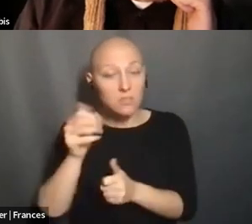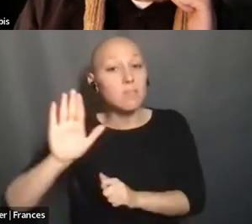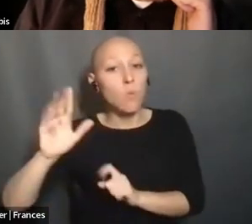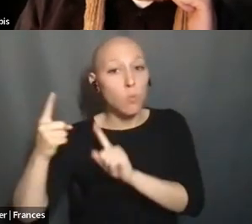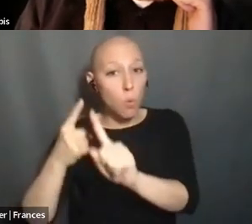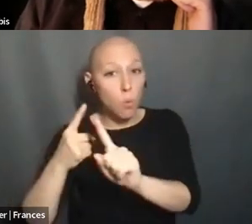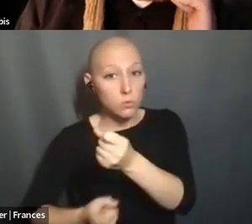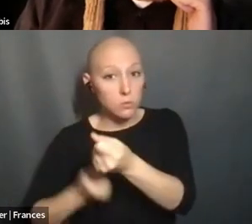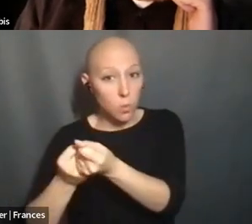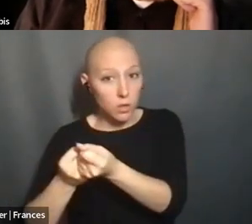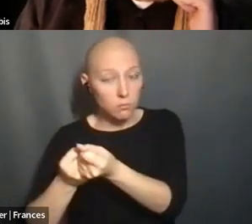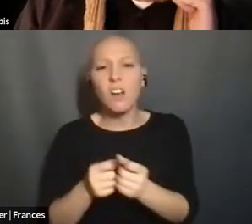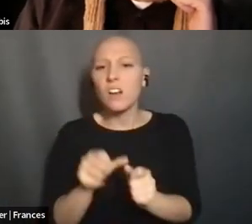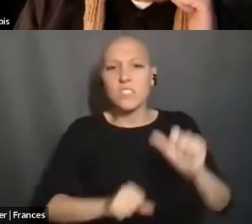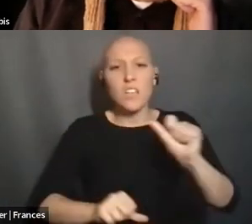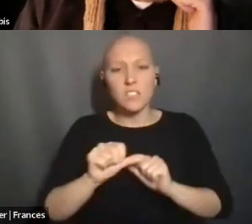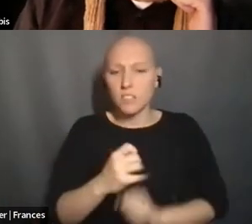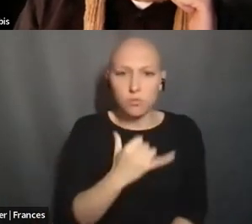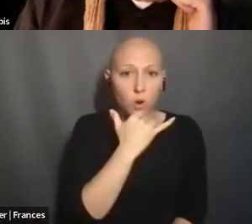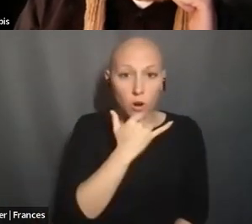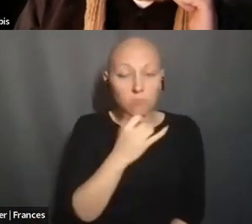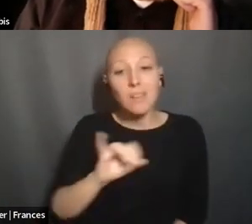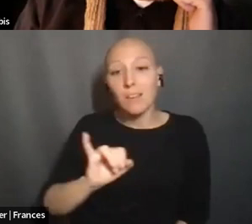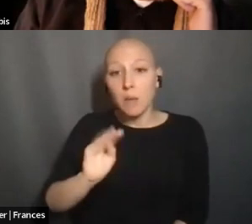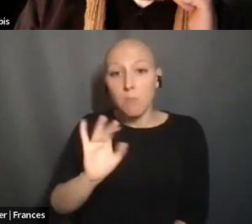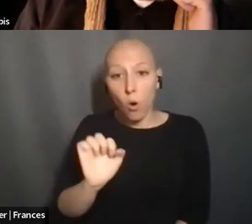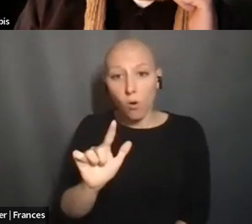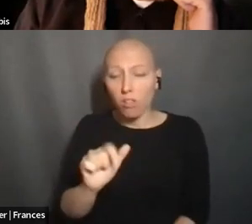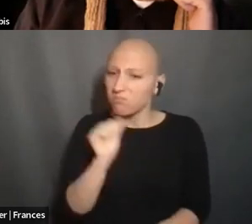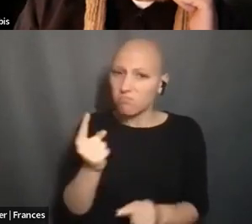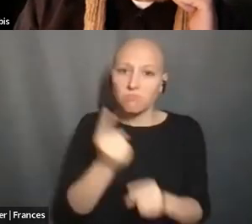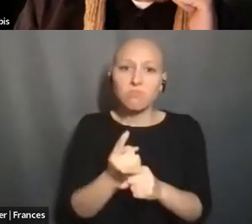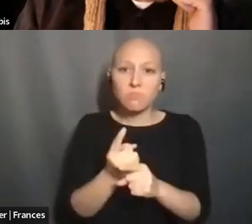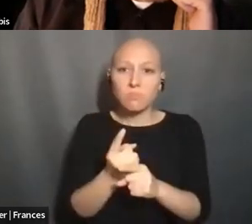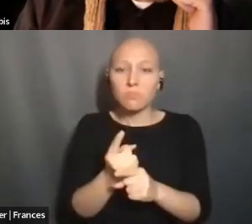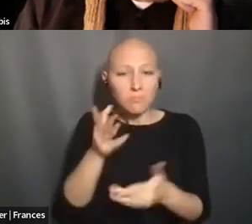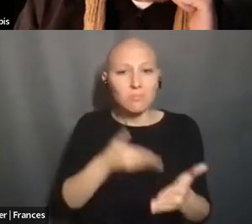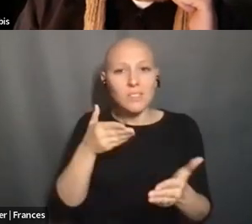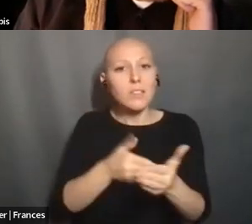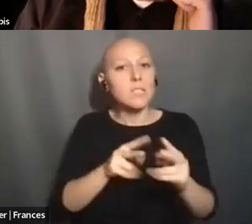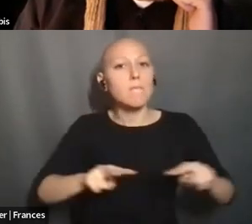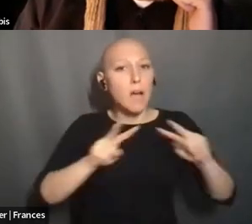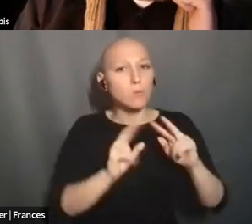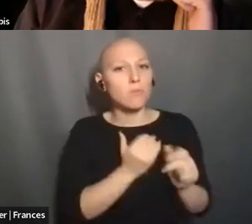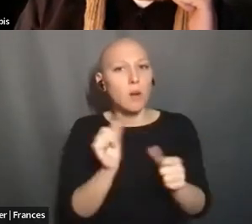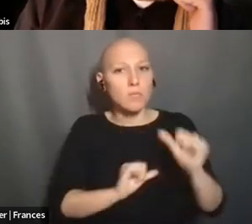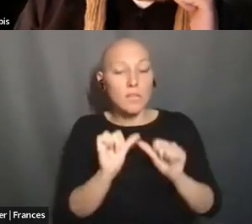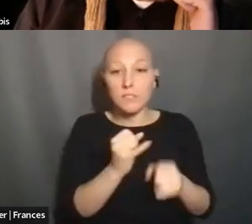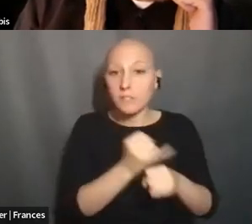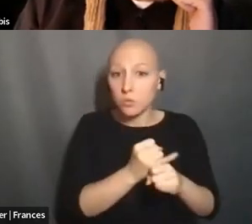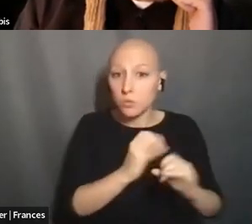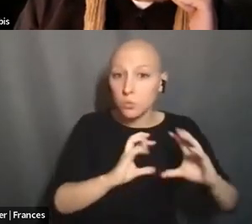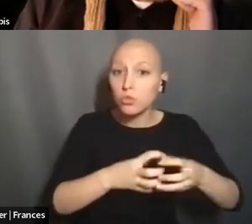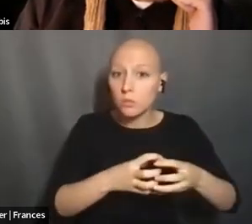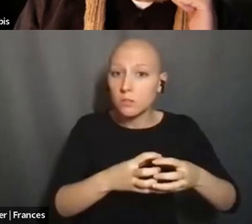SCIENTIFICALLY INCORRECT AND DEEPLY IMMORAL AND AGAINST THE VALUES OF, OF SCIENTIFIC INSTITUTIONS. AND I THINK SCIENTISTS NEED TO BE